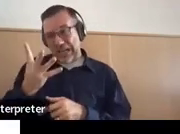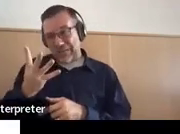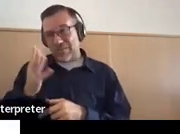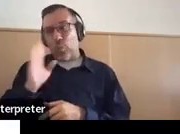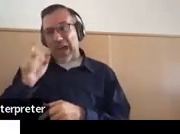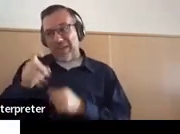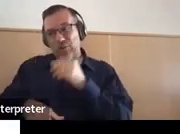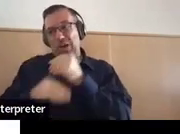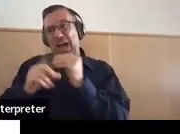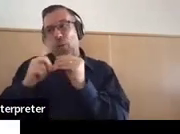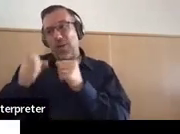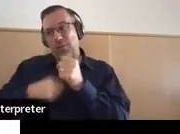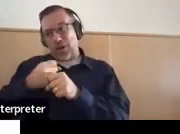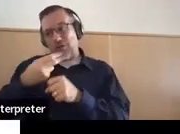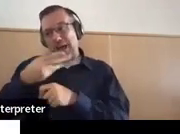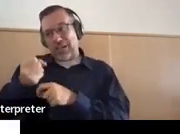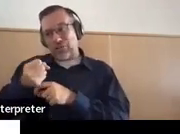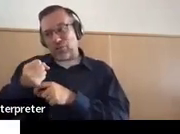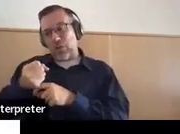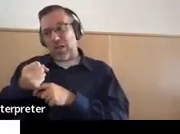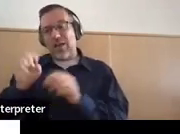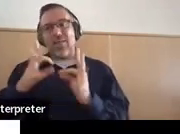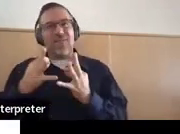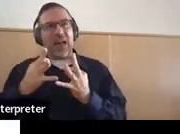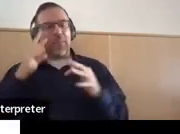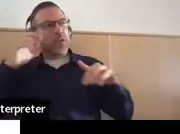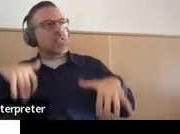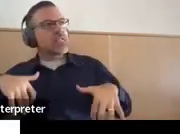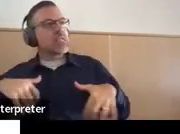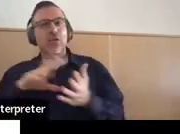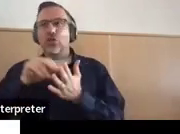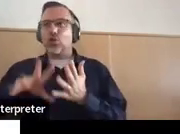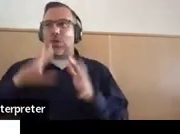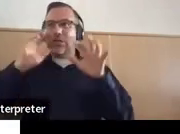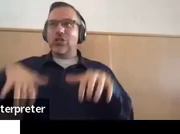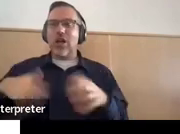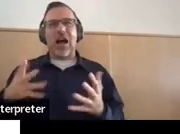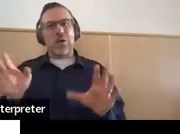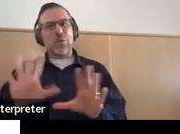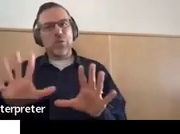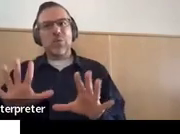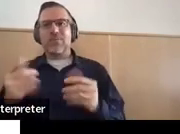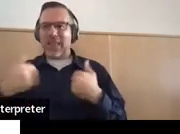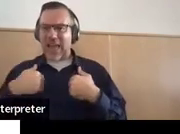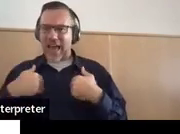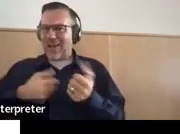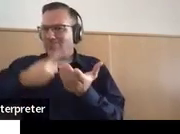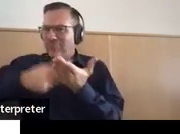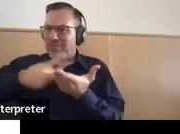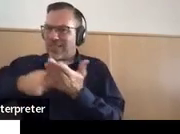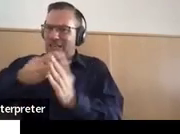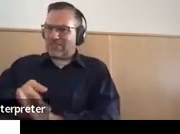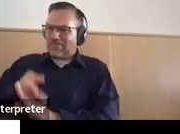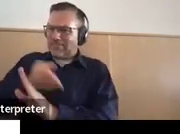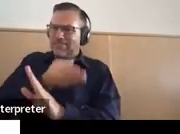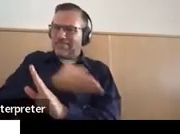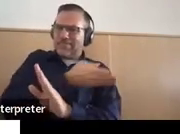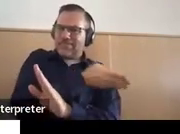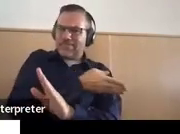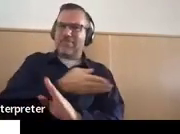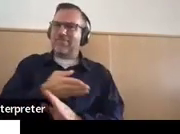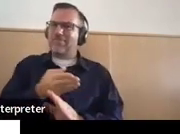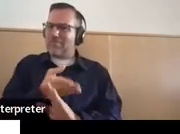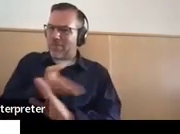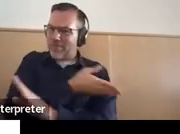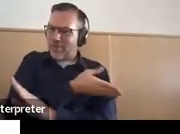And that can also be a surprise for families as well. So the sooner you can have those conversations in document, the more the team